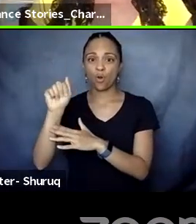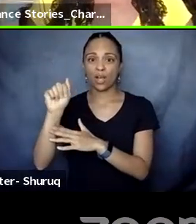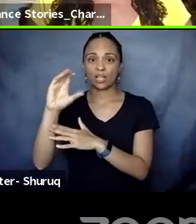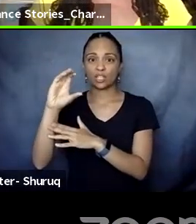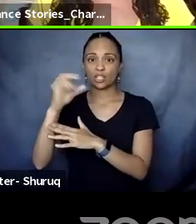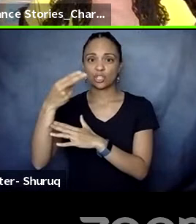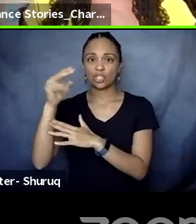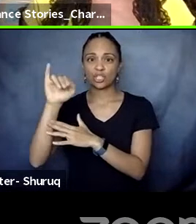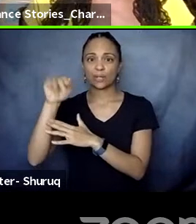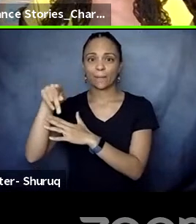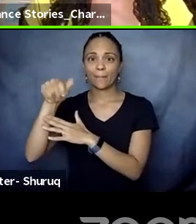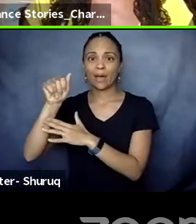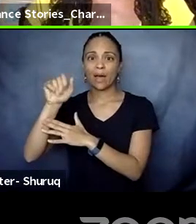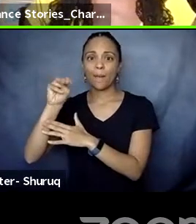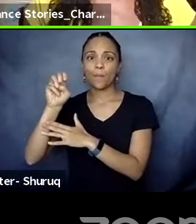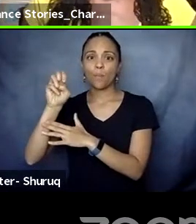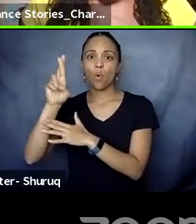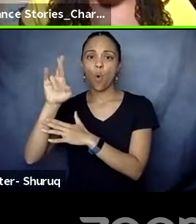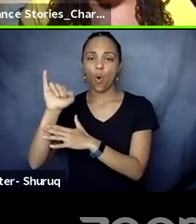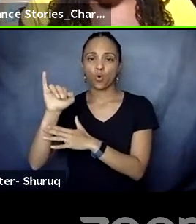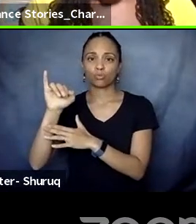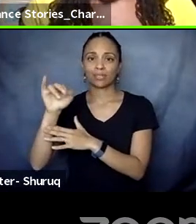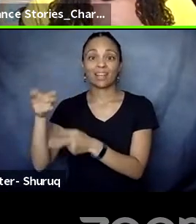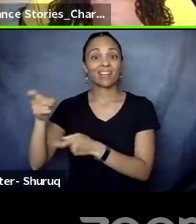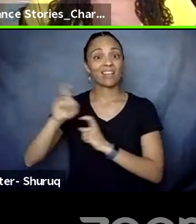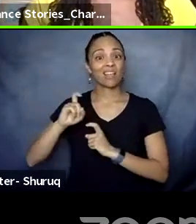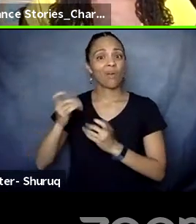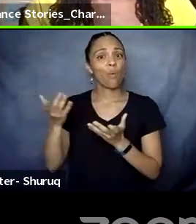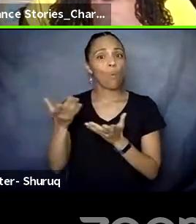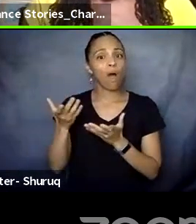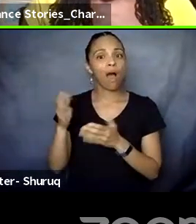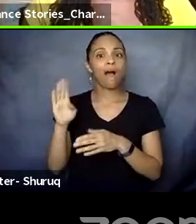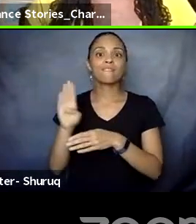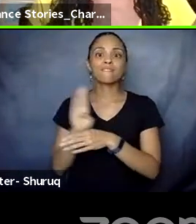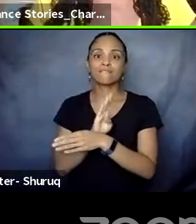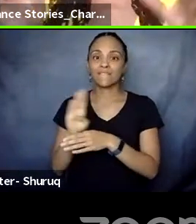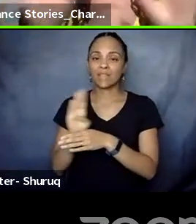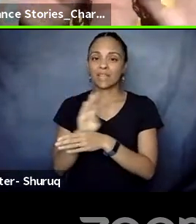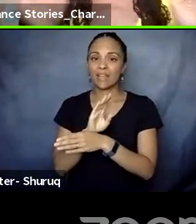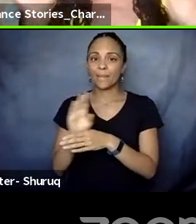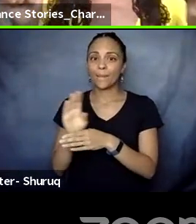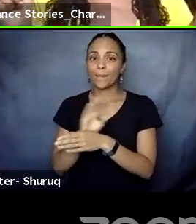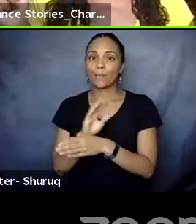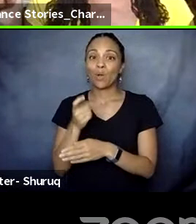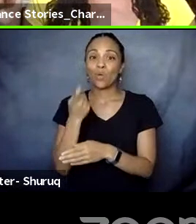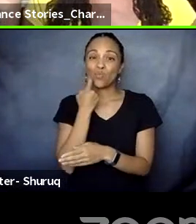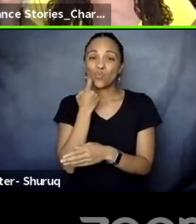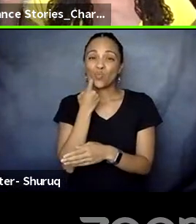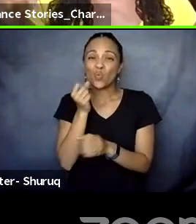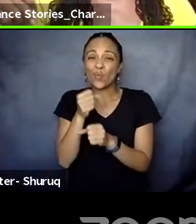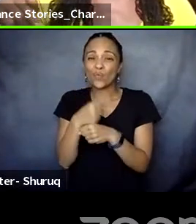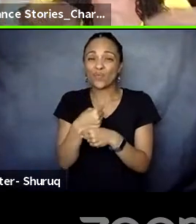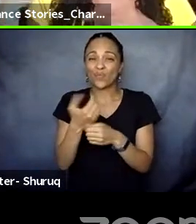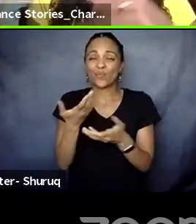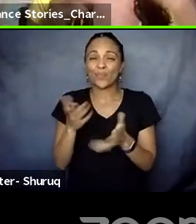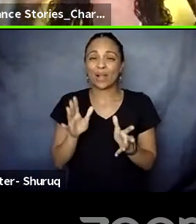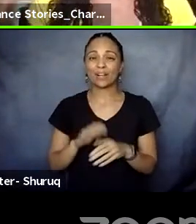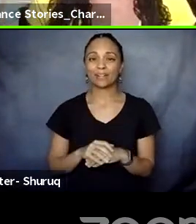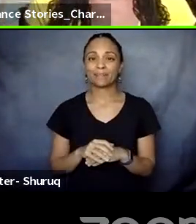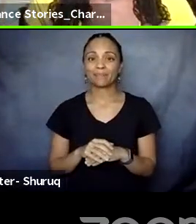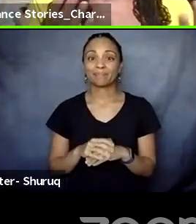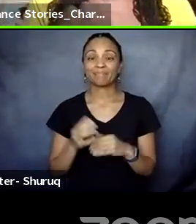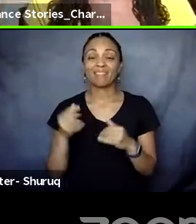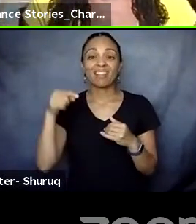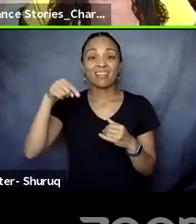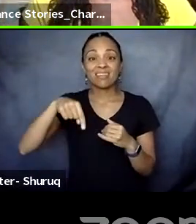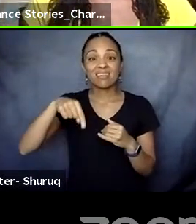of a film that she just recently made and it premiered. It's a world premiere here. We are